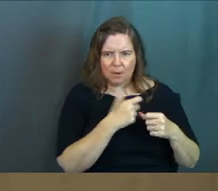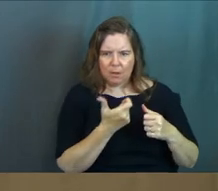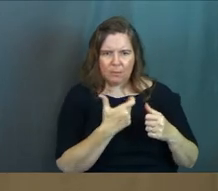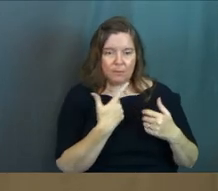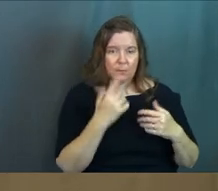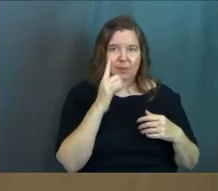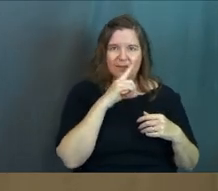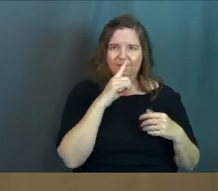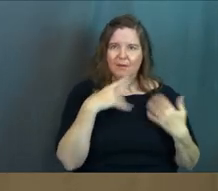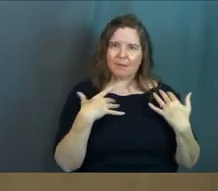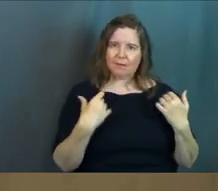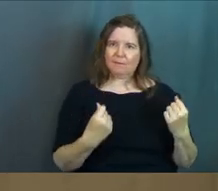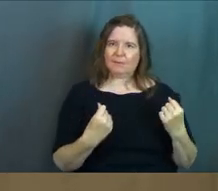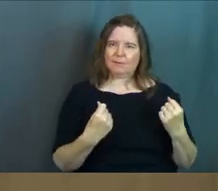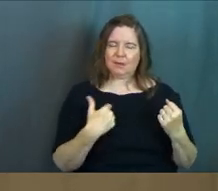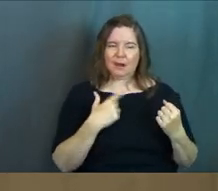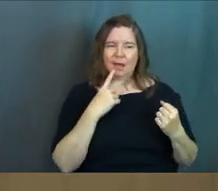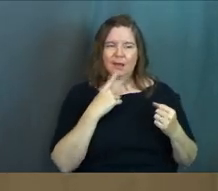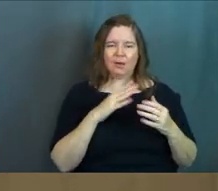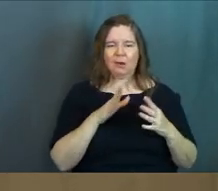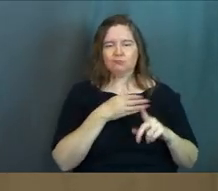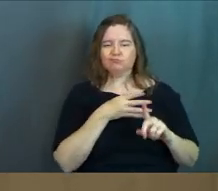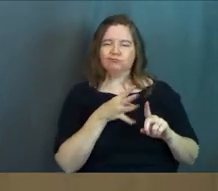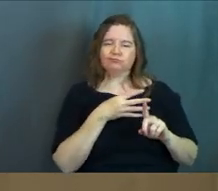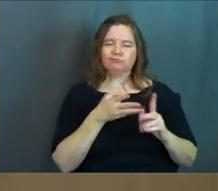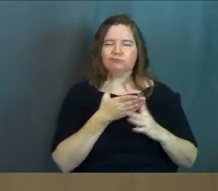And I was able to talk my way through anything.